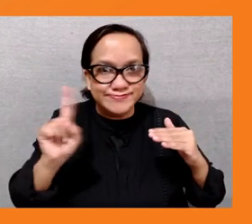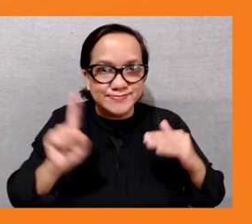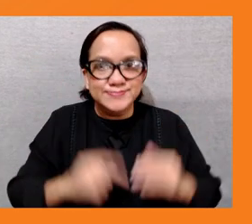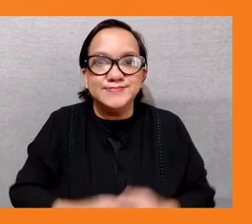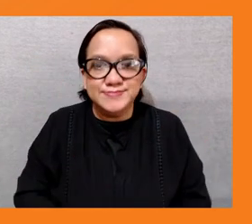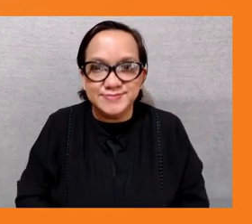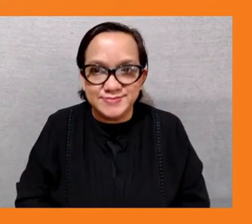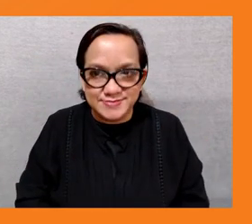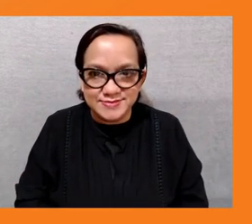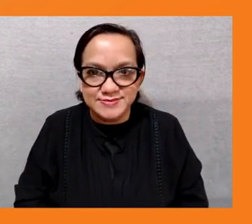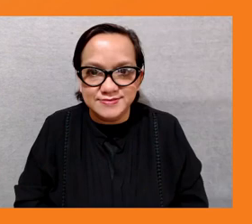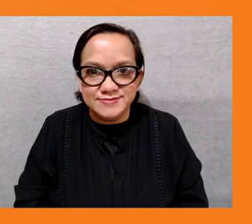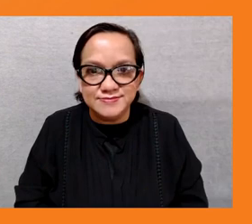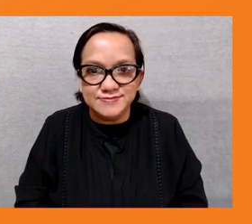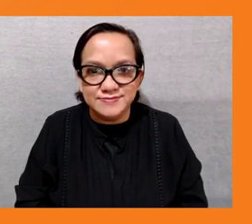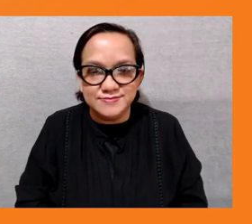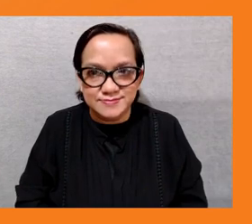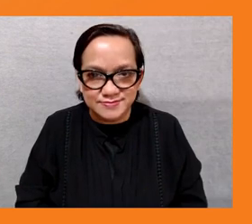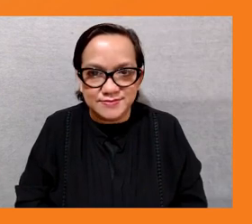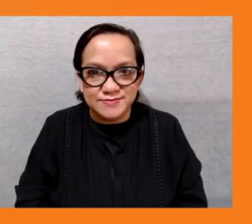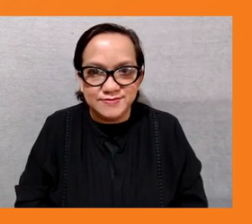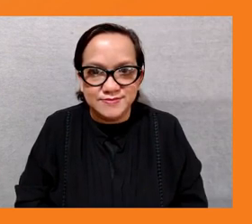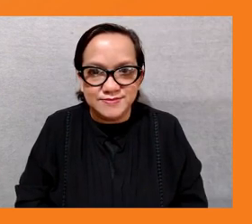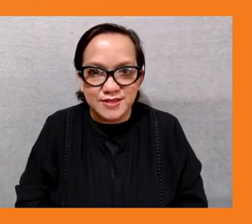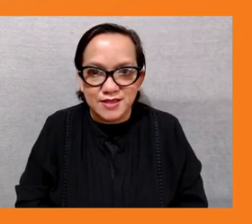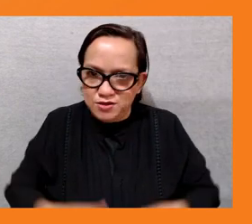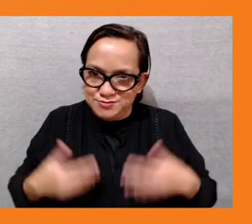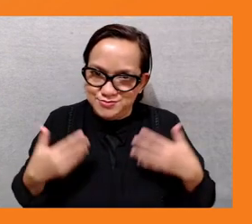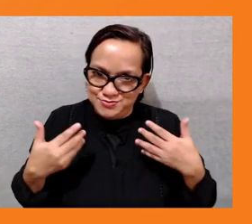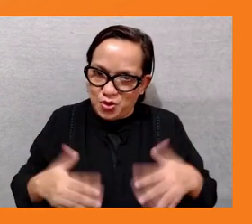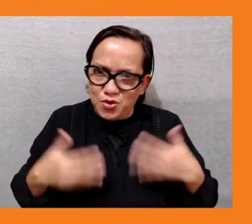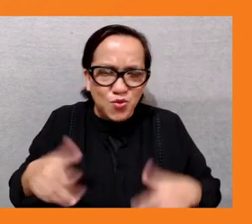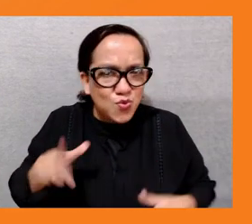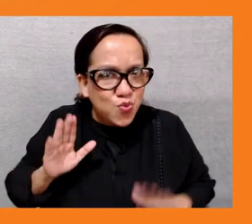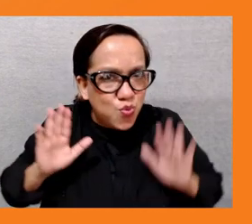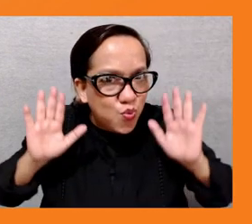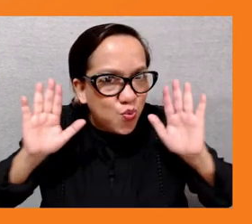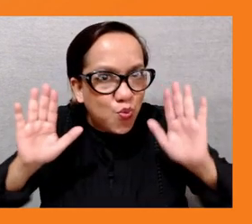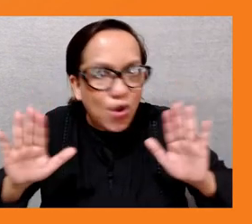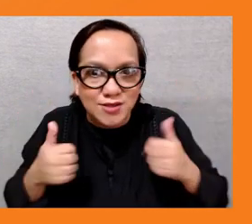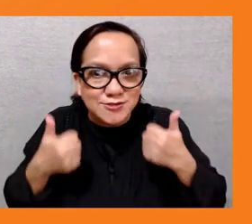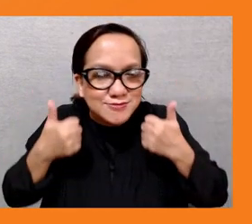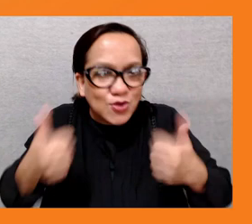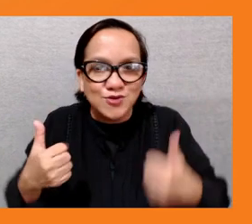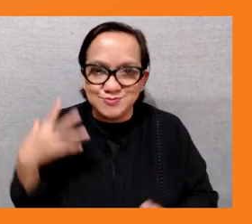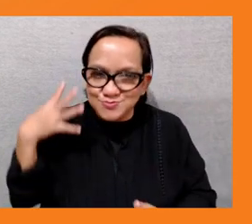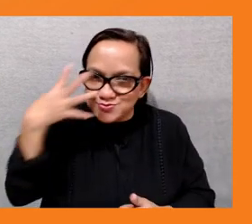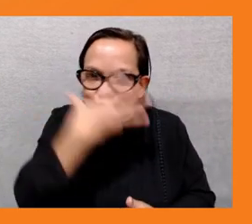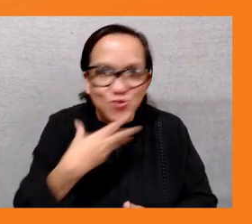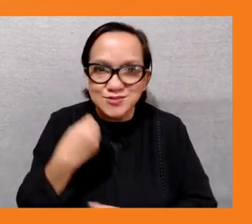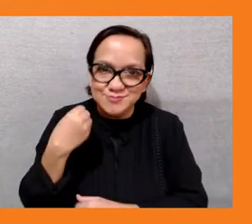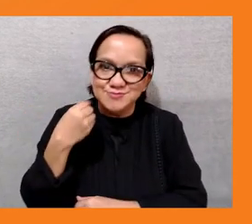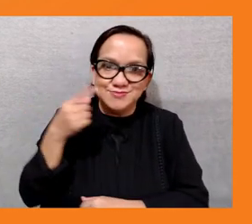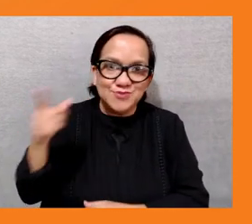wow that's an amazing approach talia thank you for sharing with us we talked earlier about the importance of